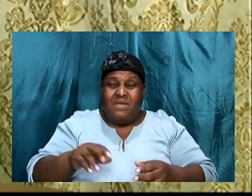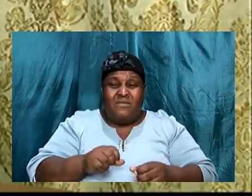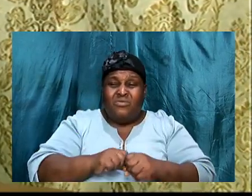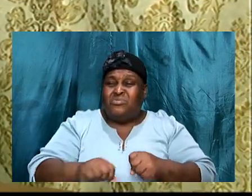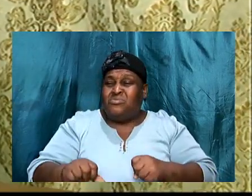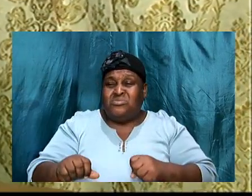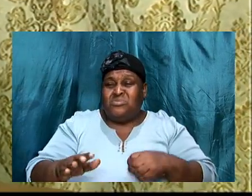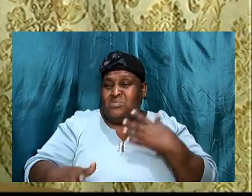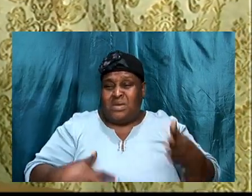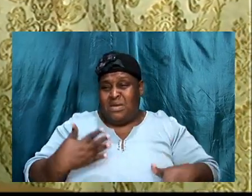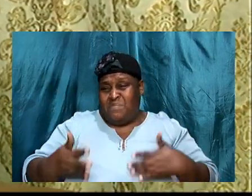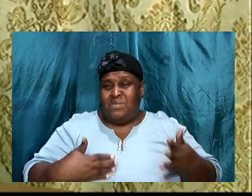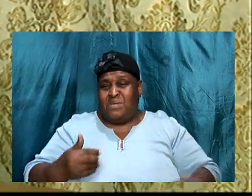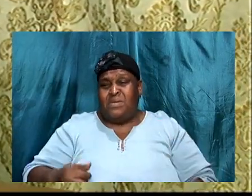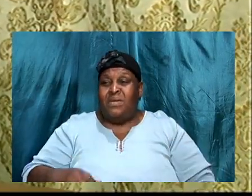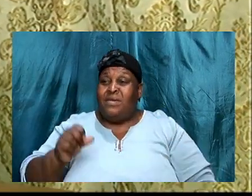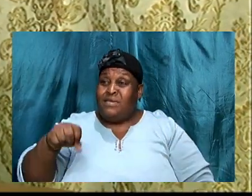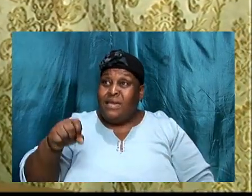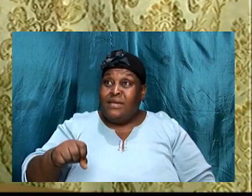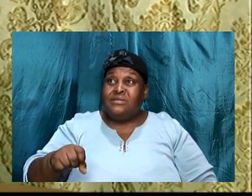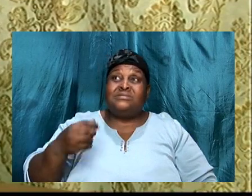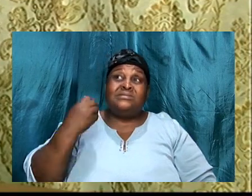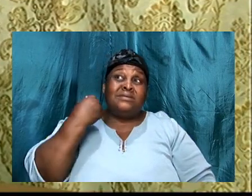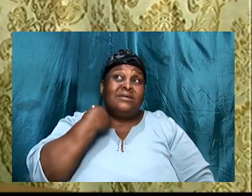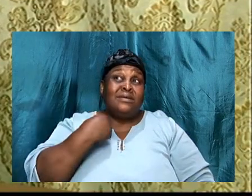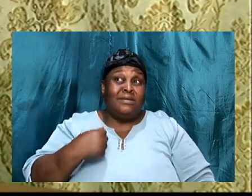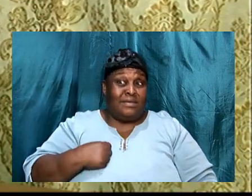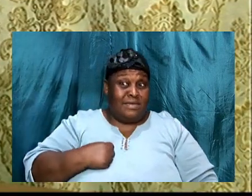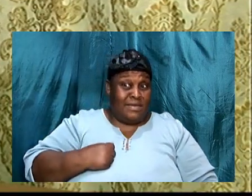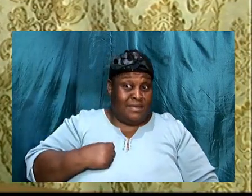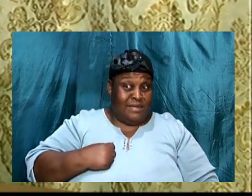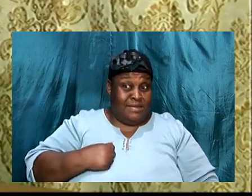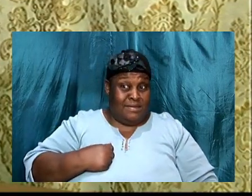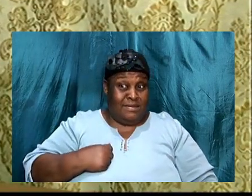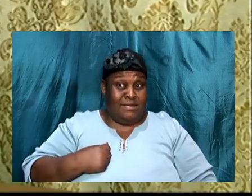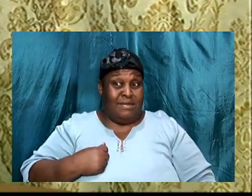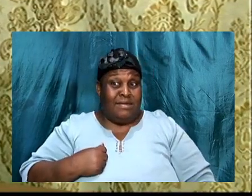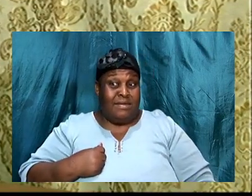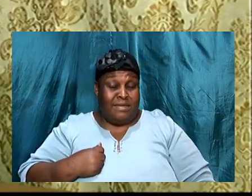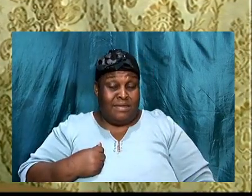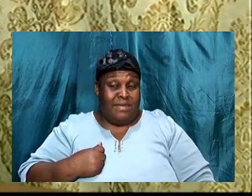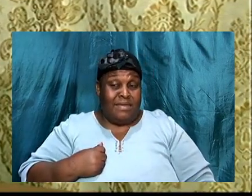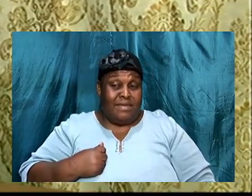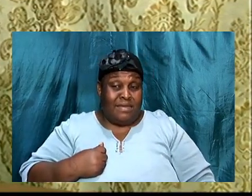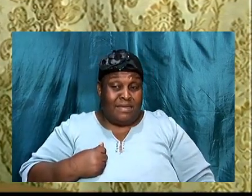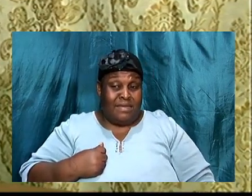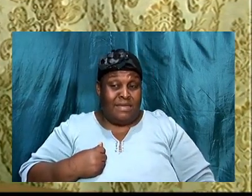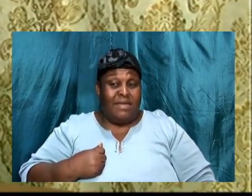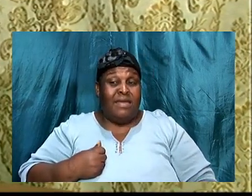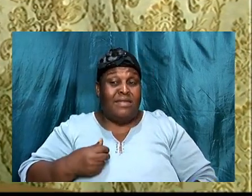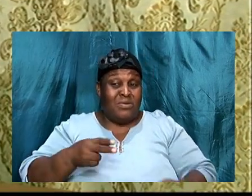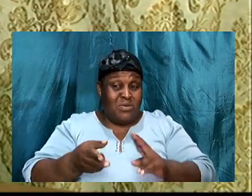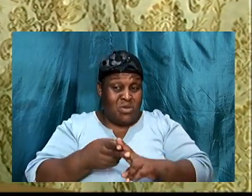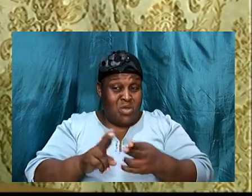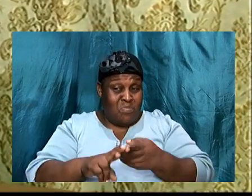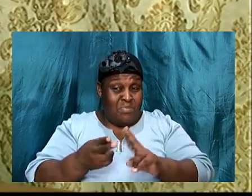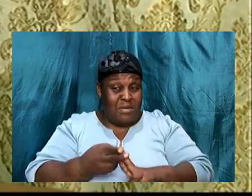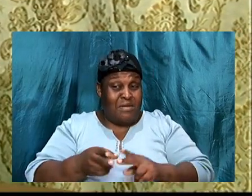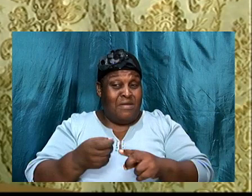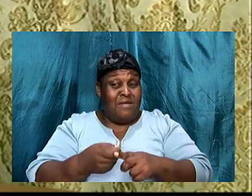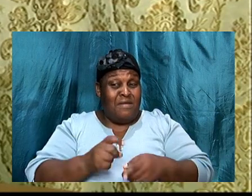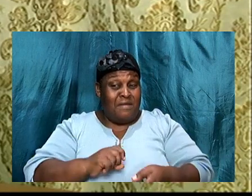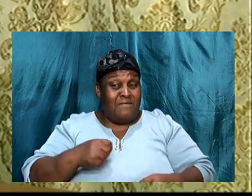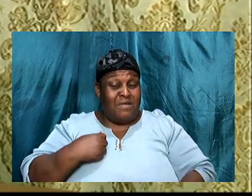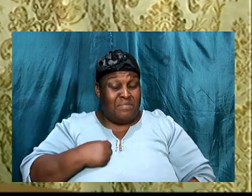going say, yes, Canada, I applied, I got the recruiter's number, from Canada, I called so much time,